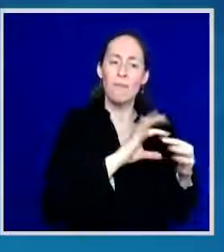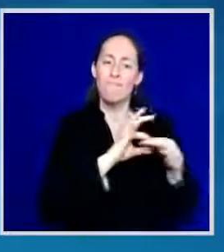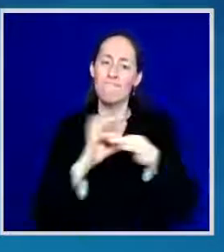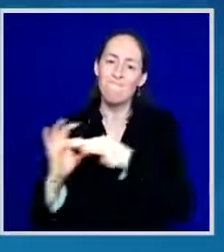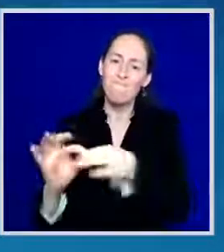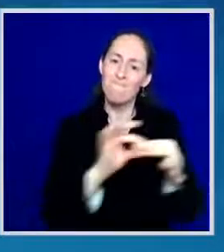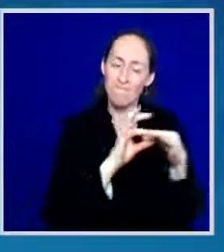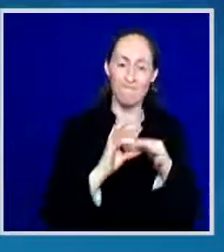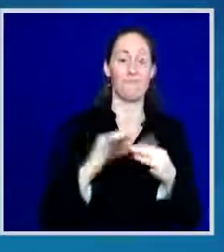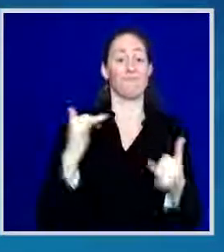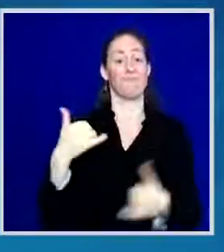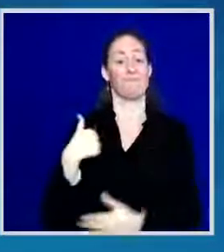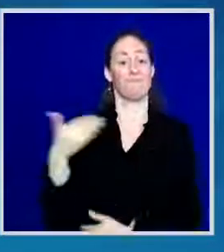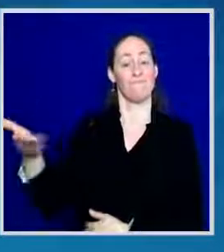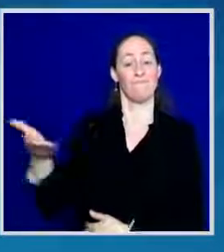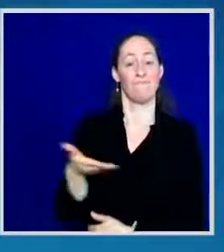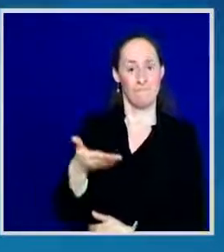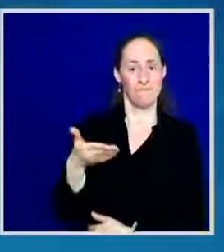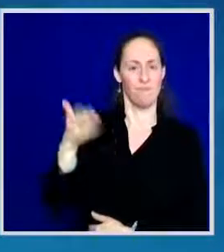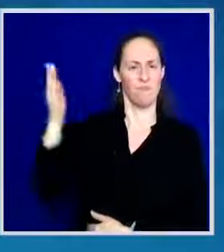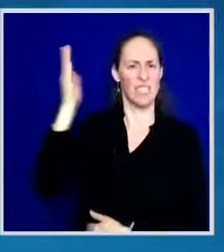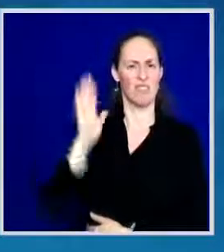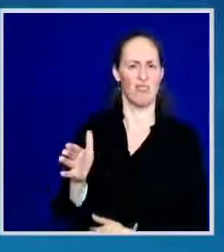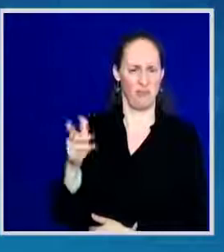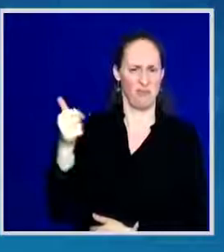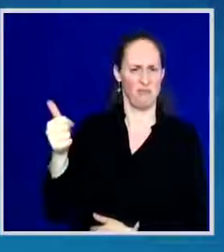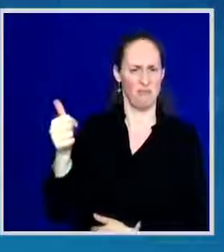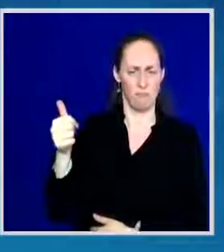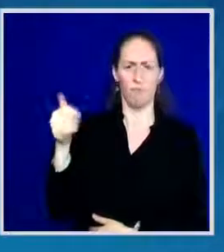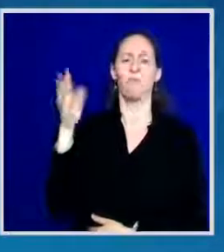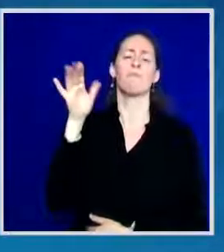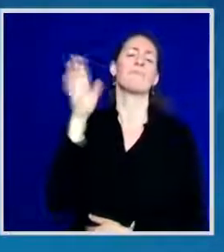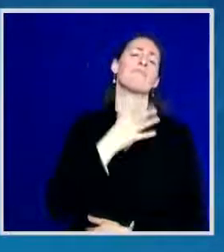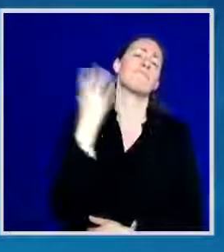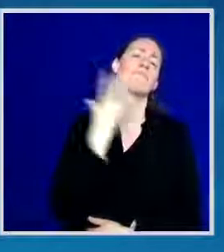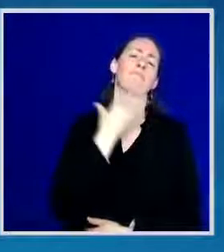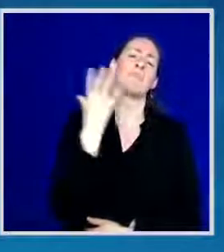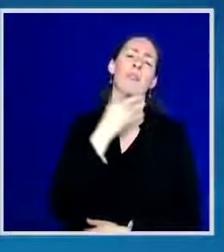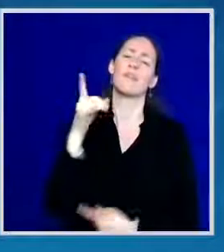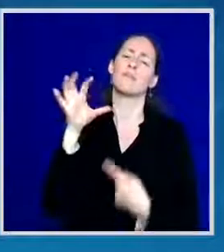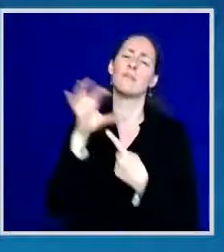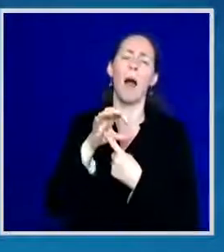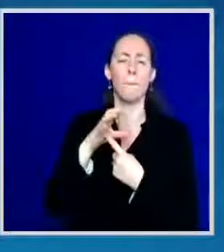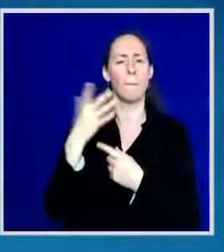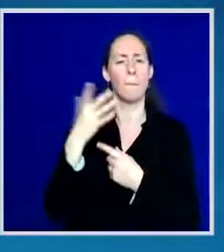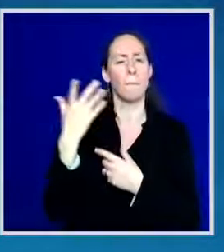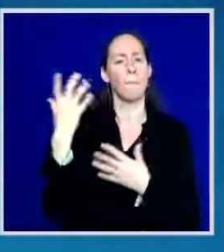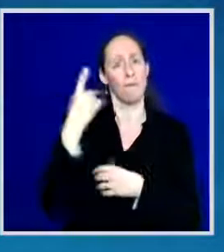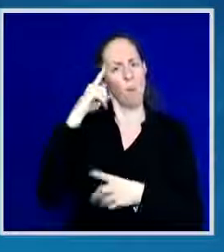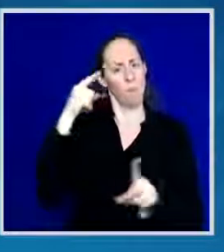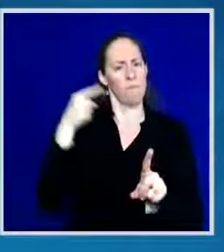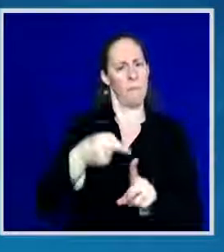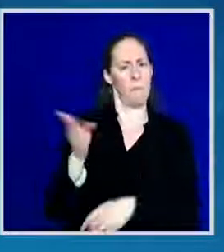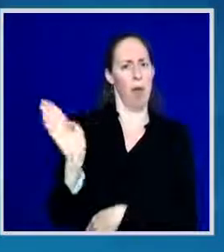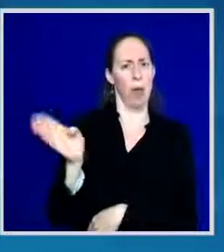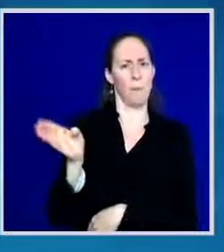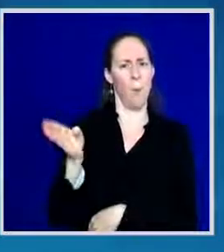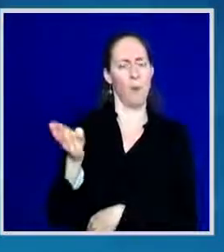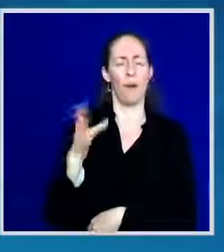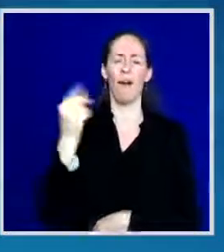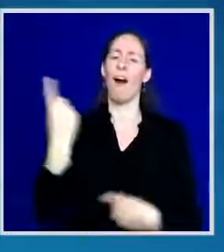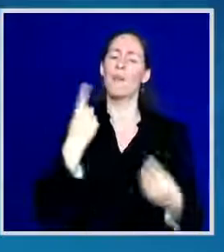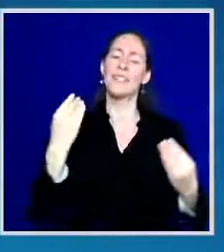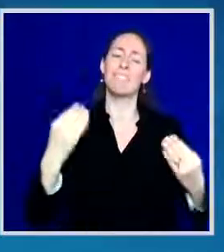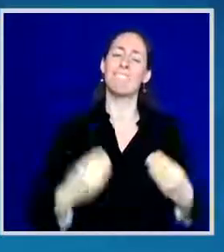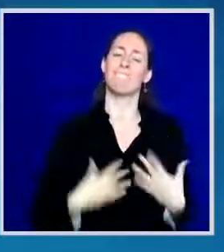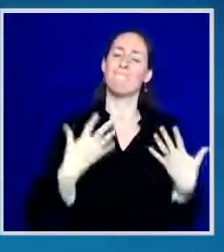program, somebody who is a champion for Baltimore and an inspiration to us all. And that's Miss